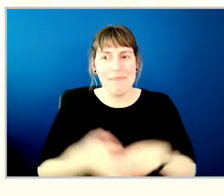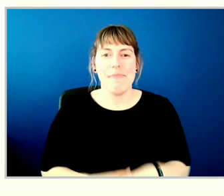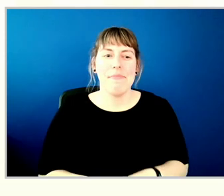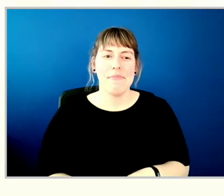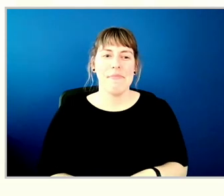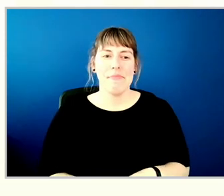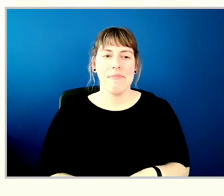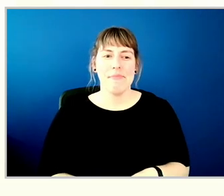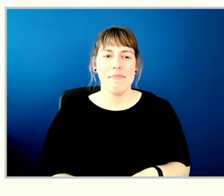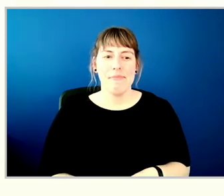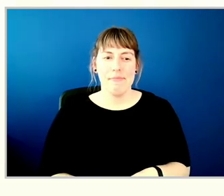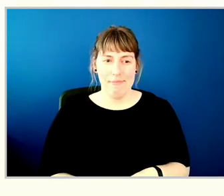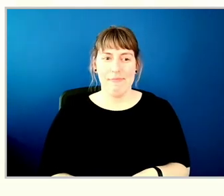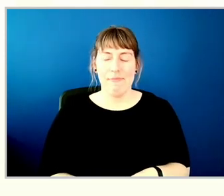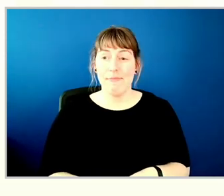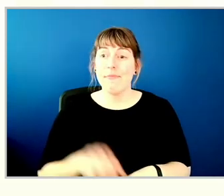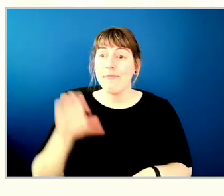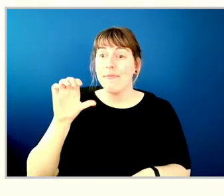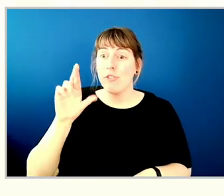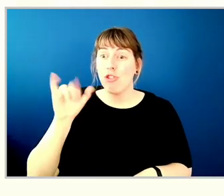So the next question is from Craig.